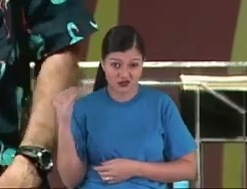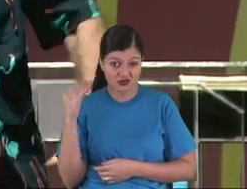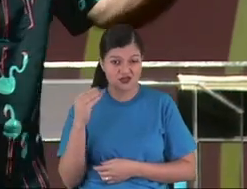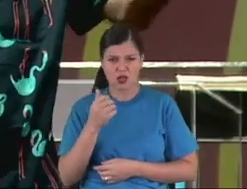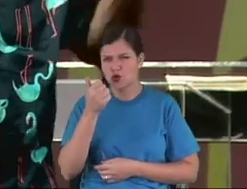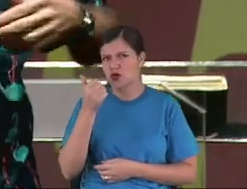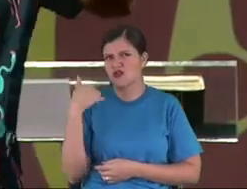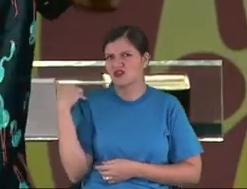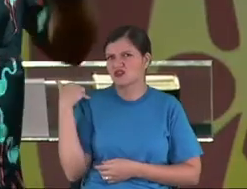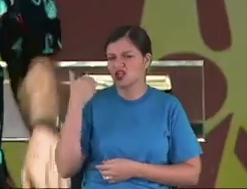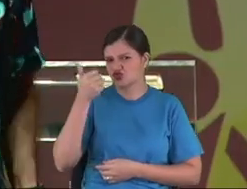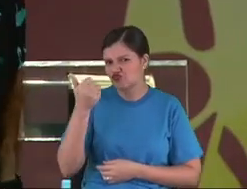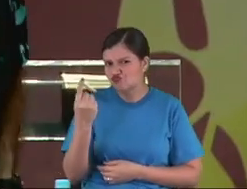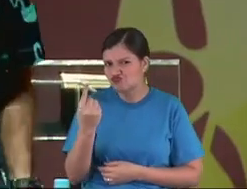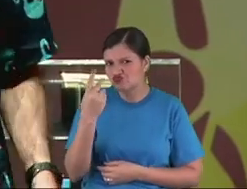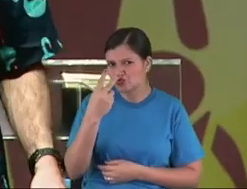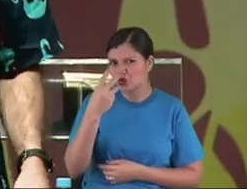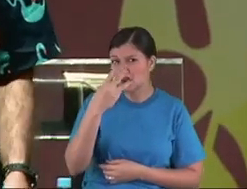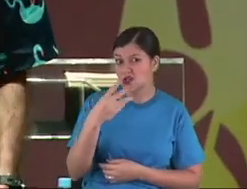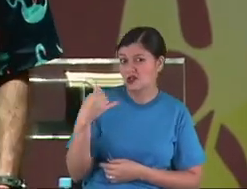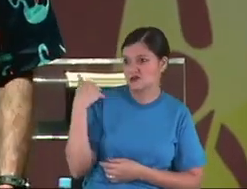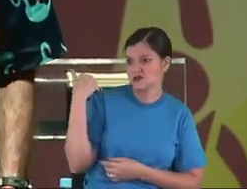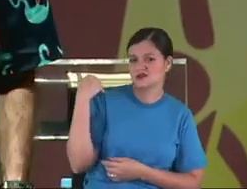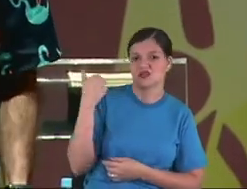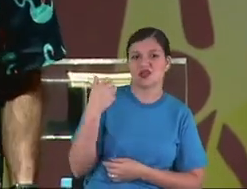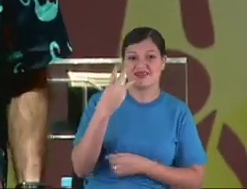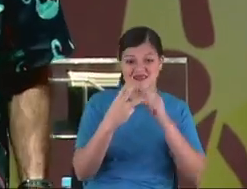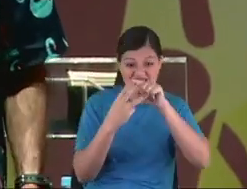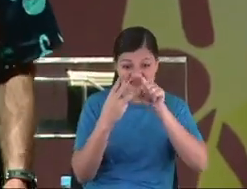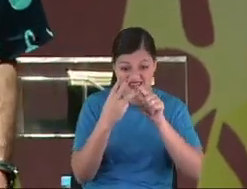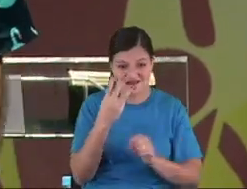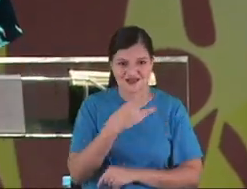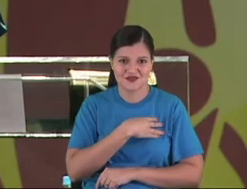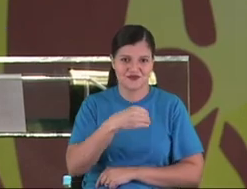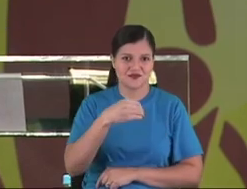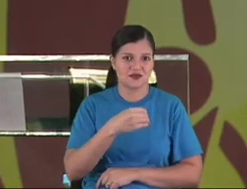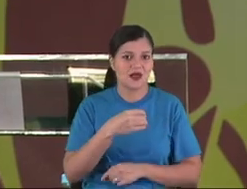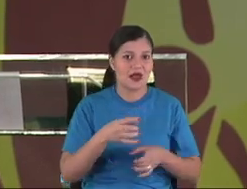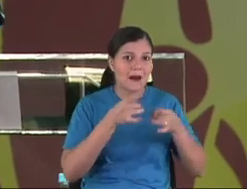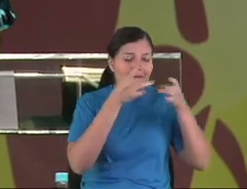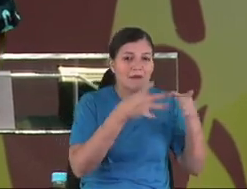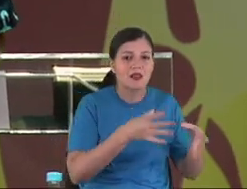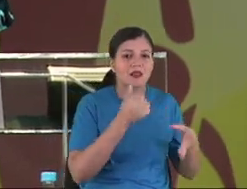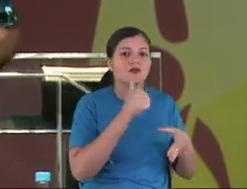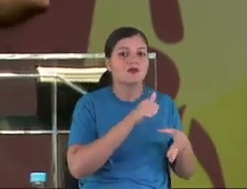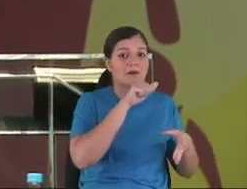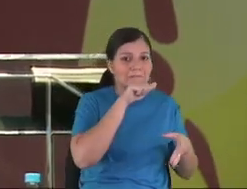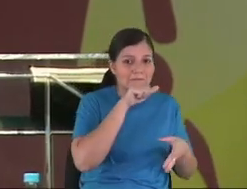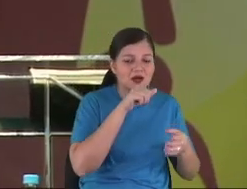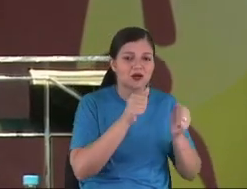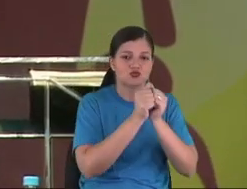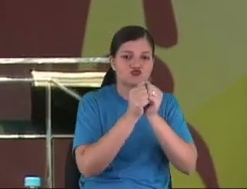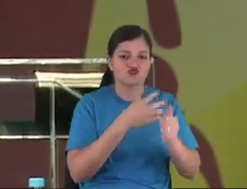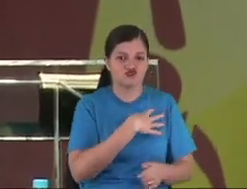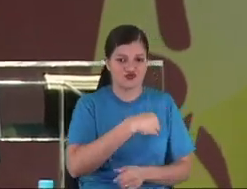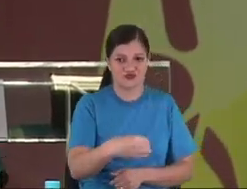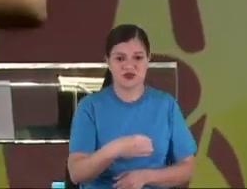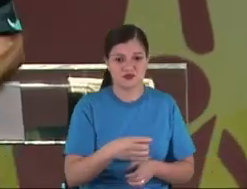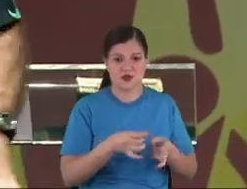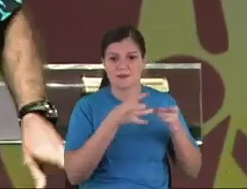Just left the mom and the kids. I'm gonna live with another woman.